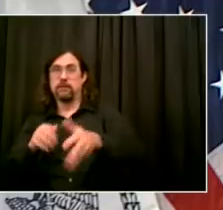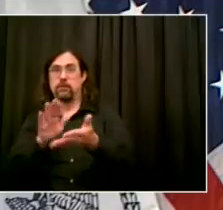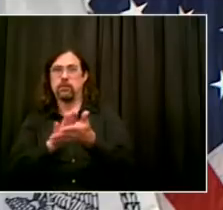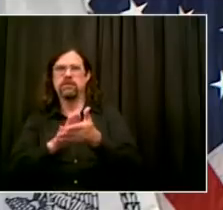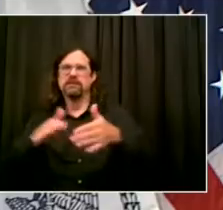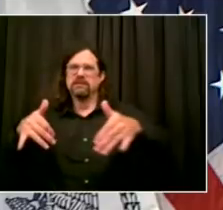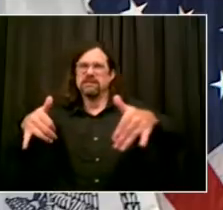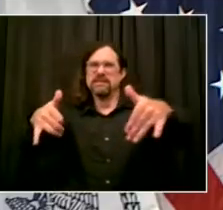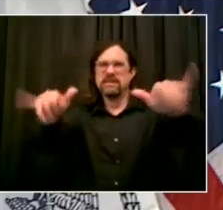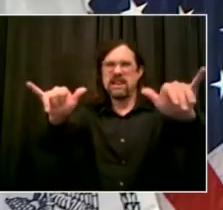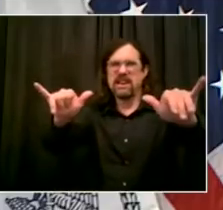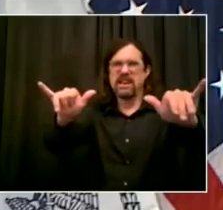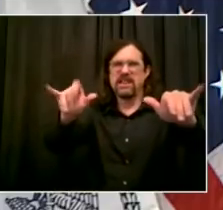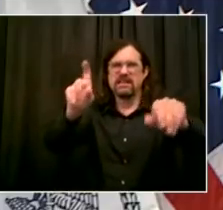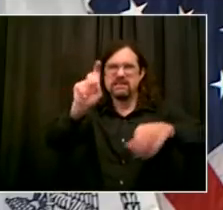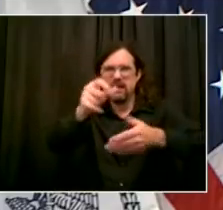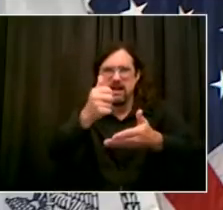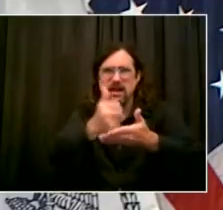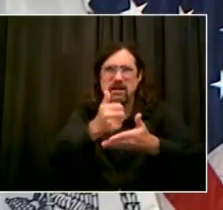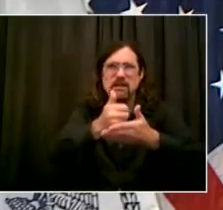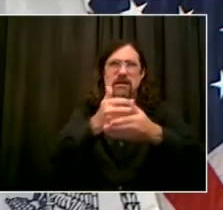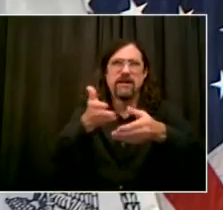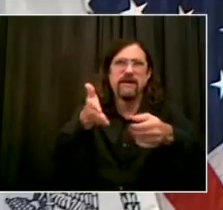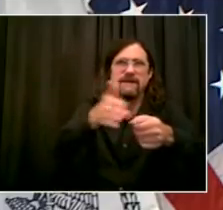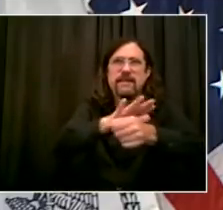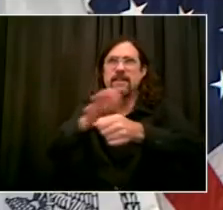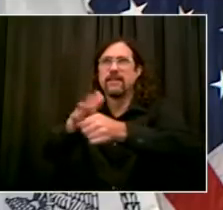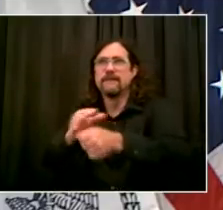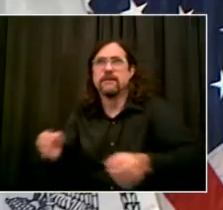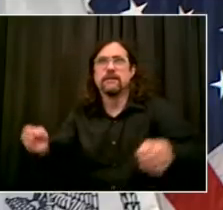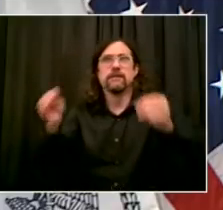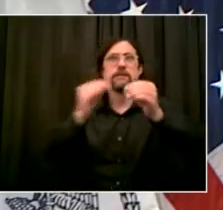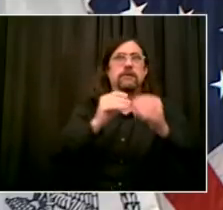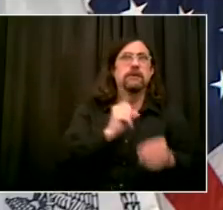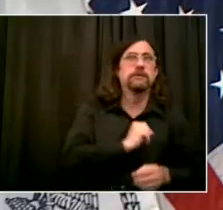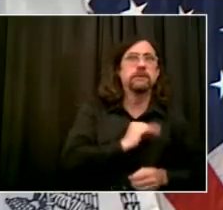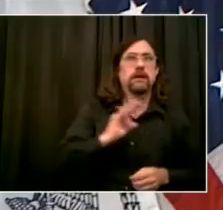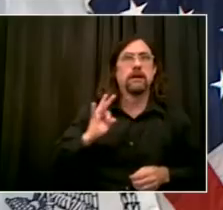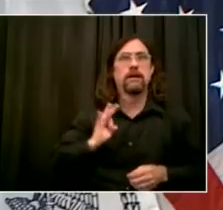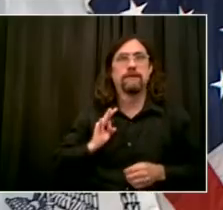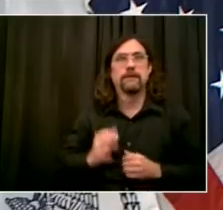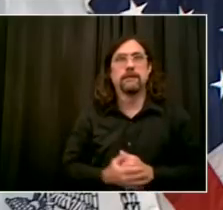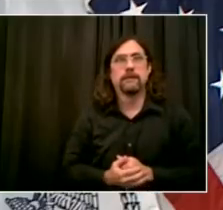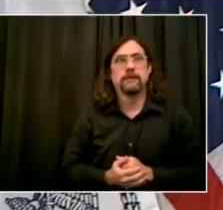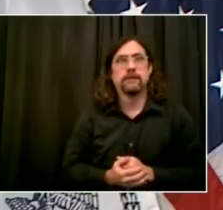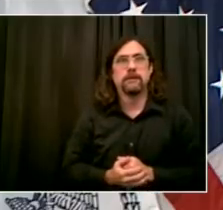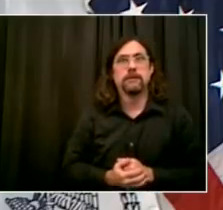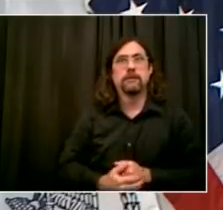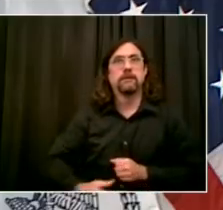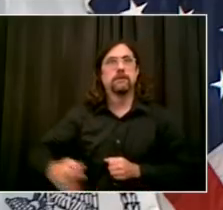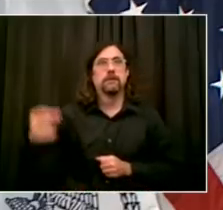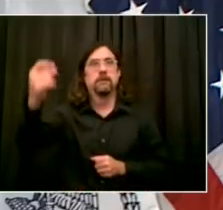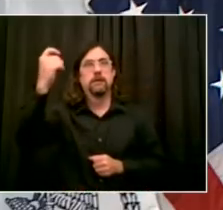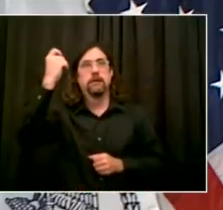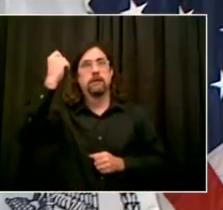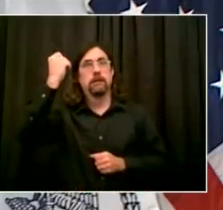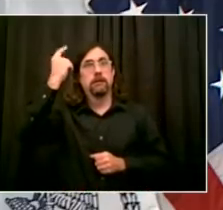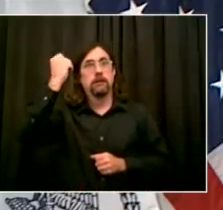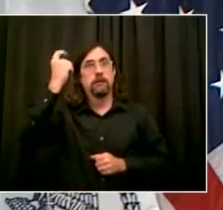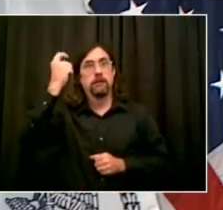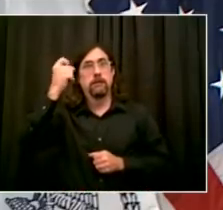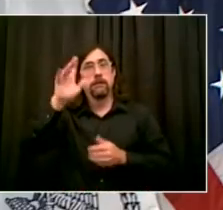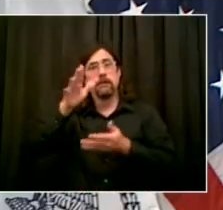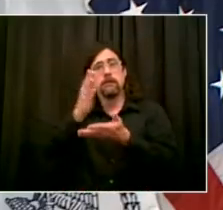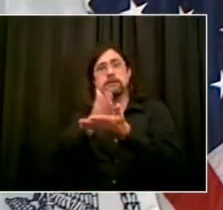hundreds of schools have said they just need one or two more, for example. So we're going to be able with this 2